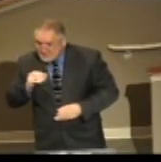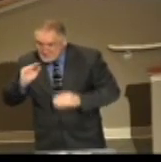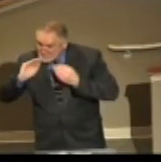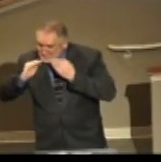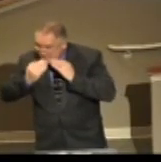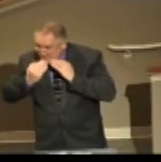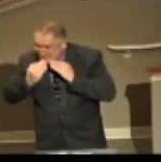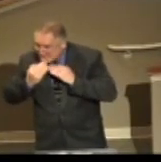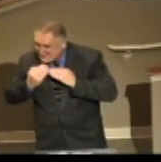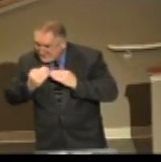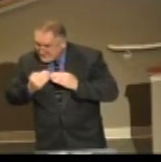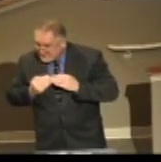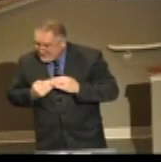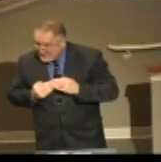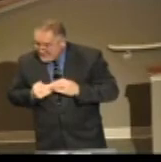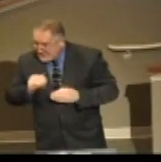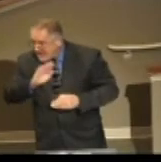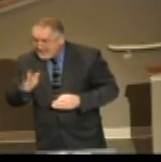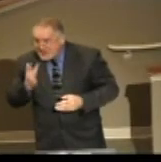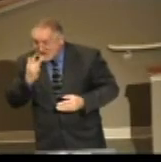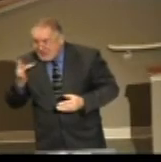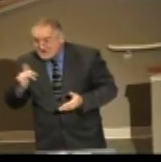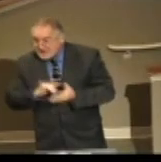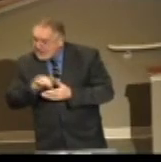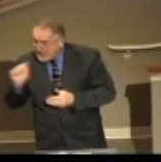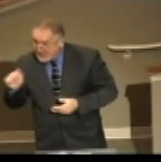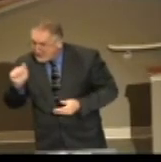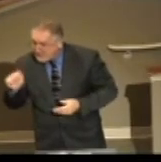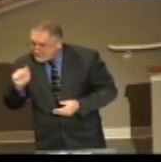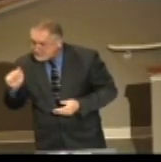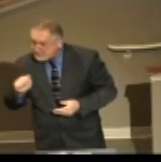He said, I've never tasted that apple you've eaten.